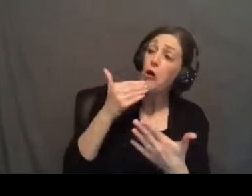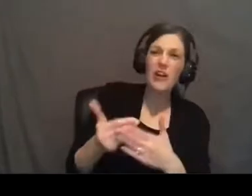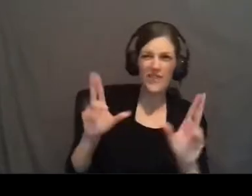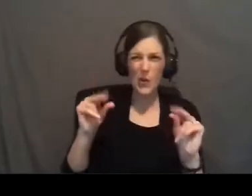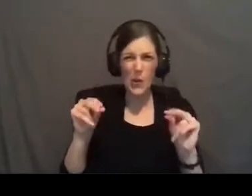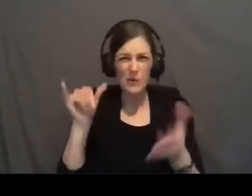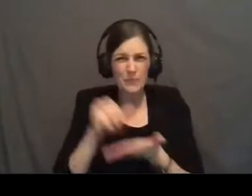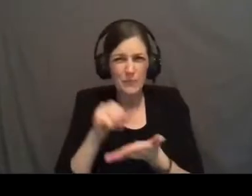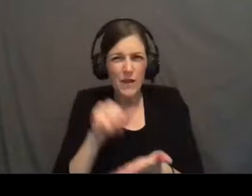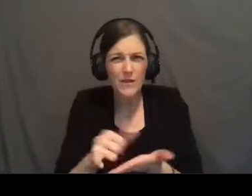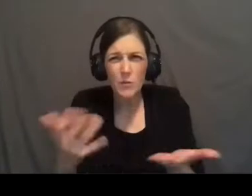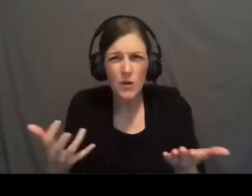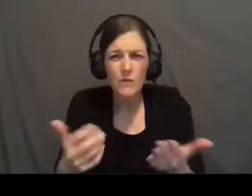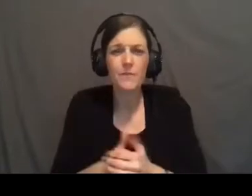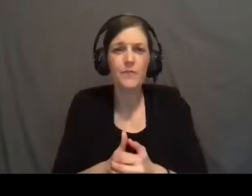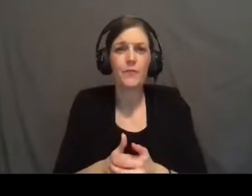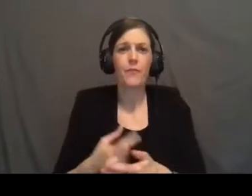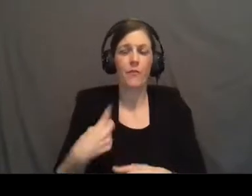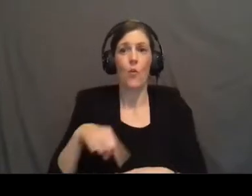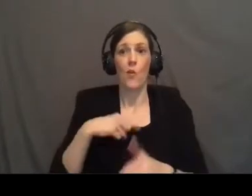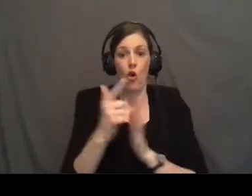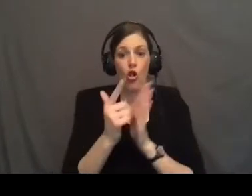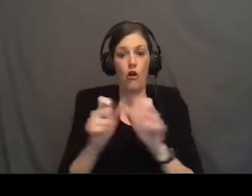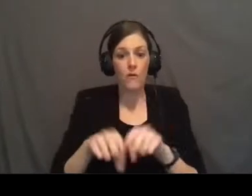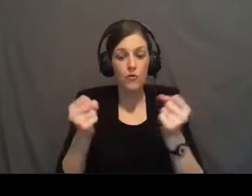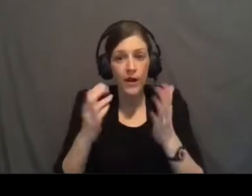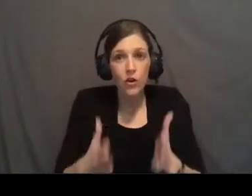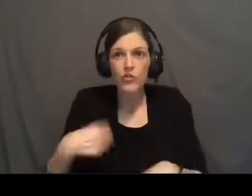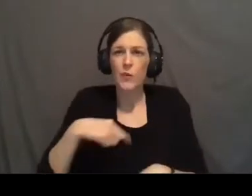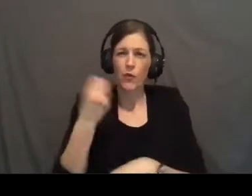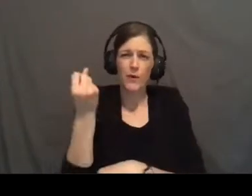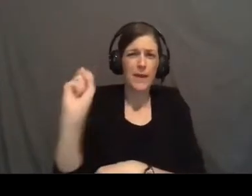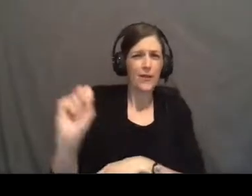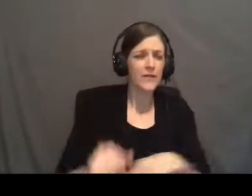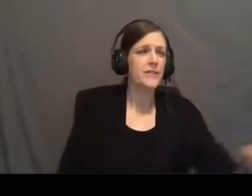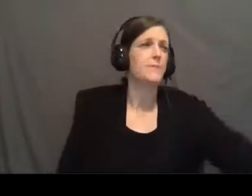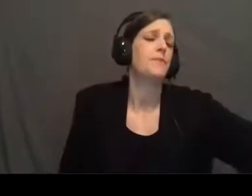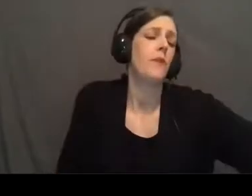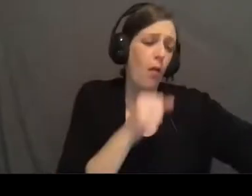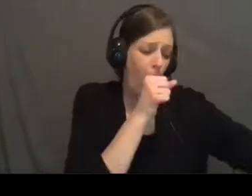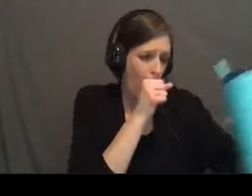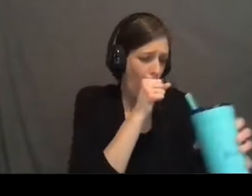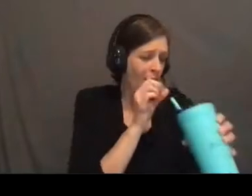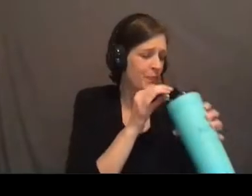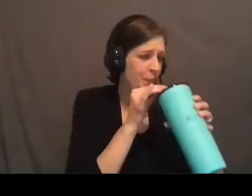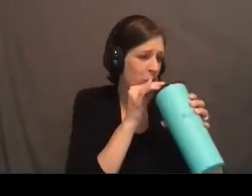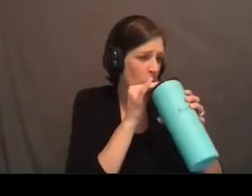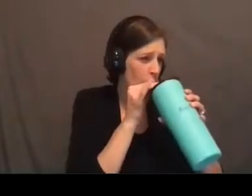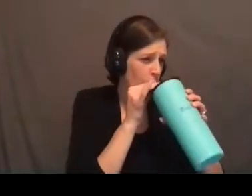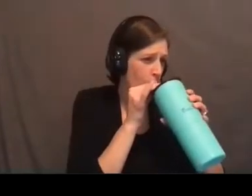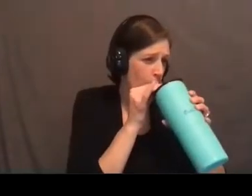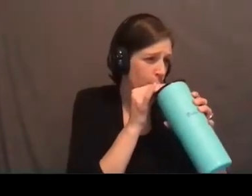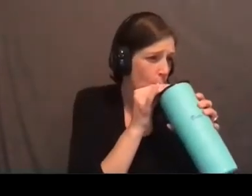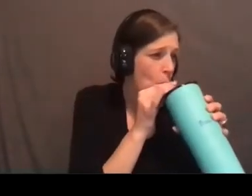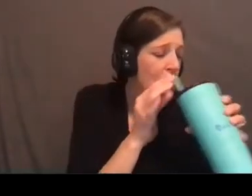impossible we are law breakers we are rebellious it has to be paid for it has to be made right God